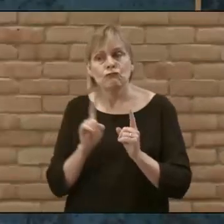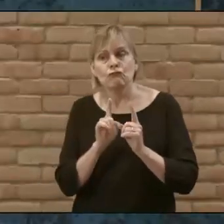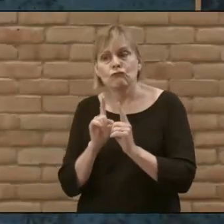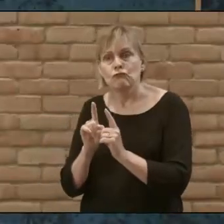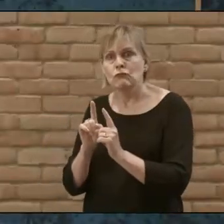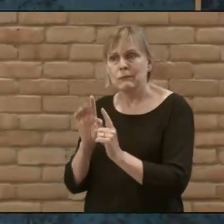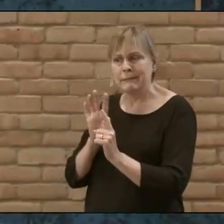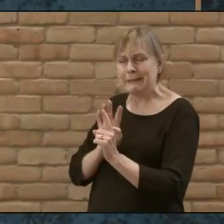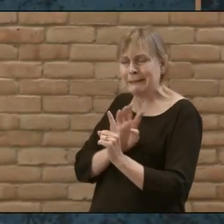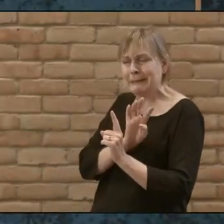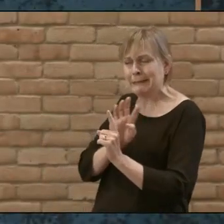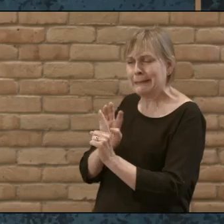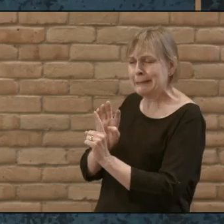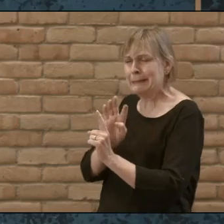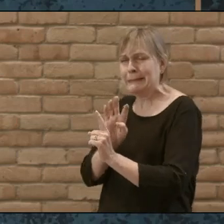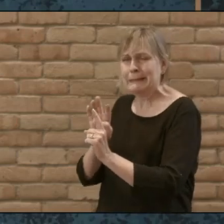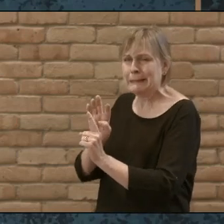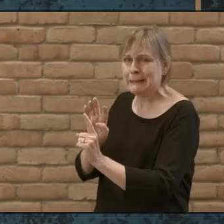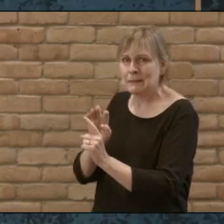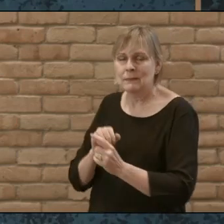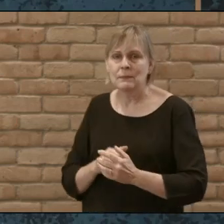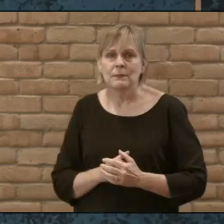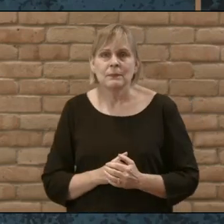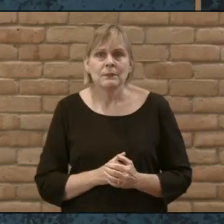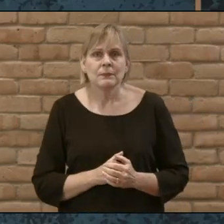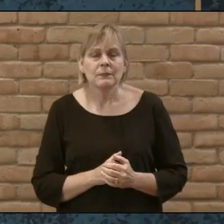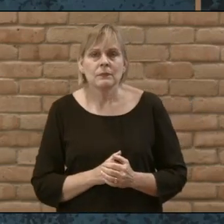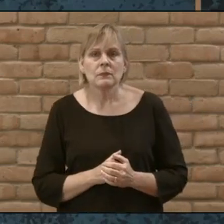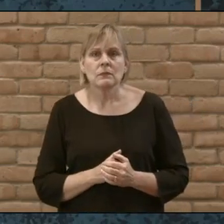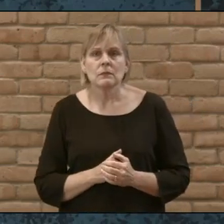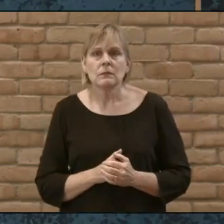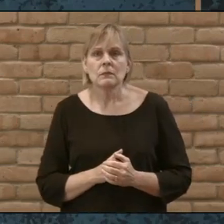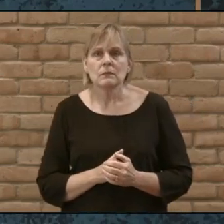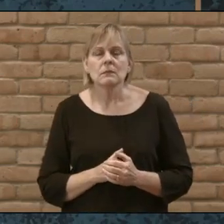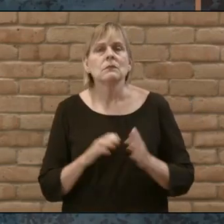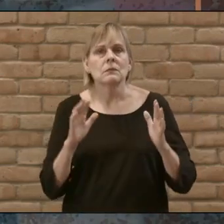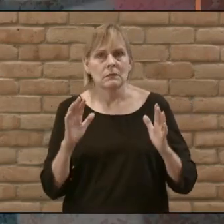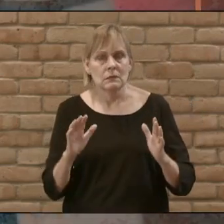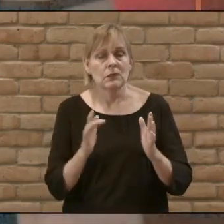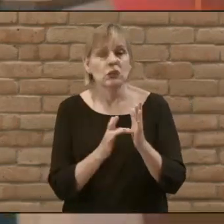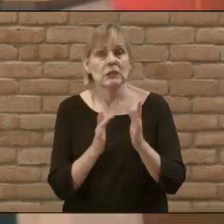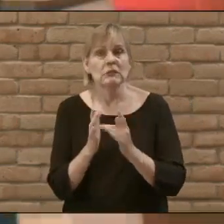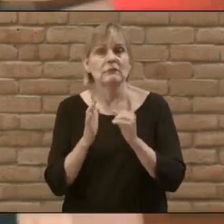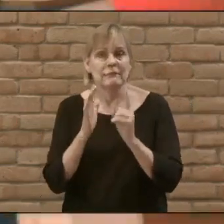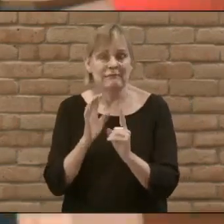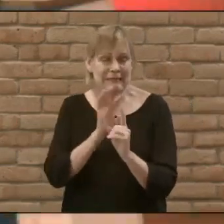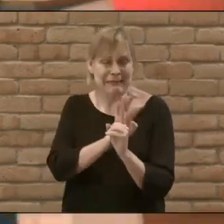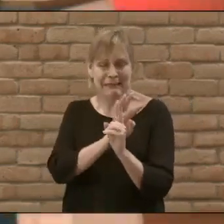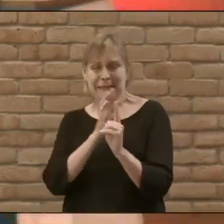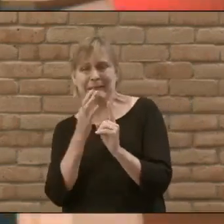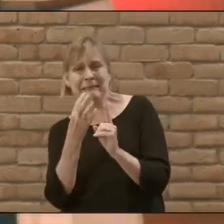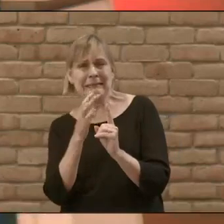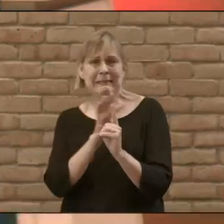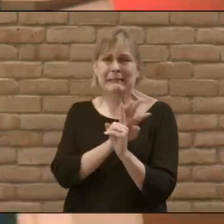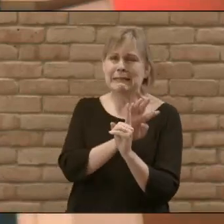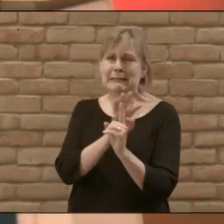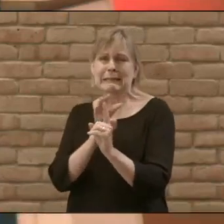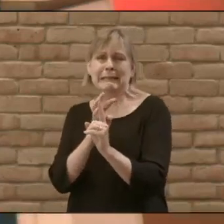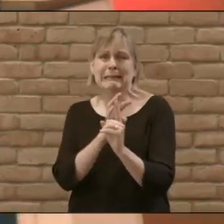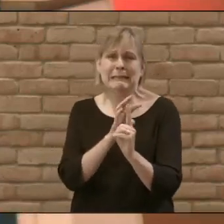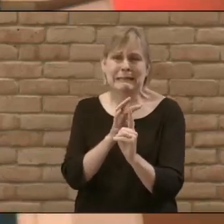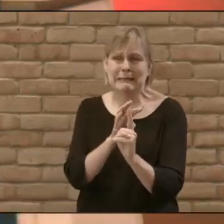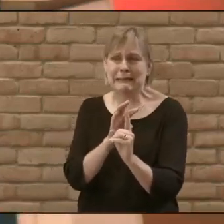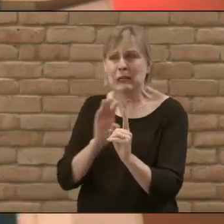followed, crowding around him. So now we have this crowd pressing around Jesus and moving with him to